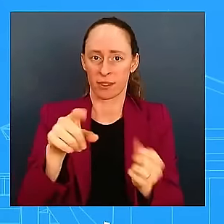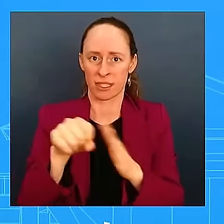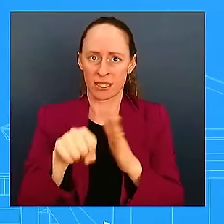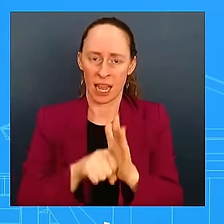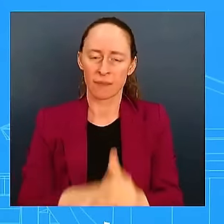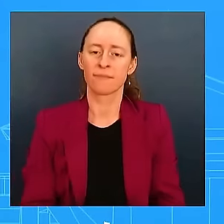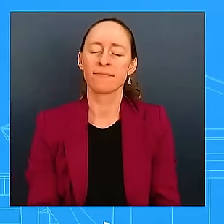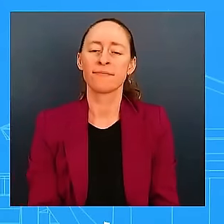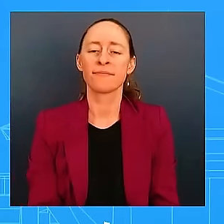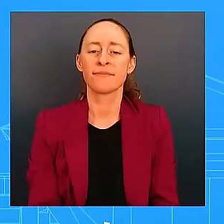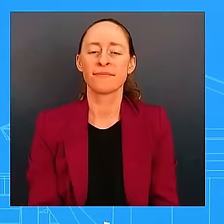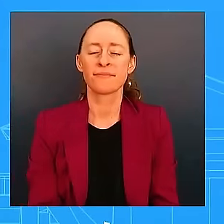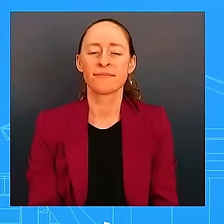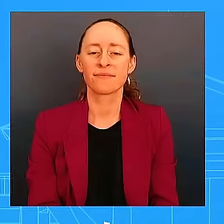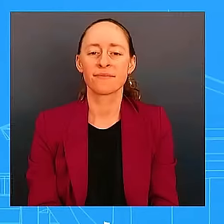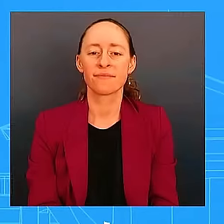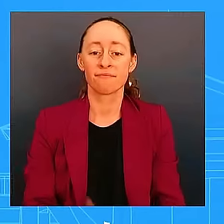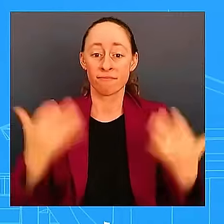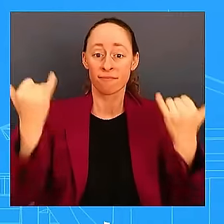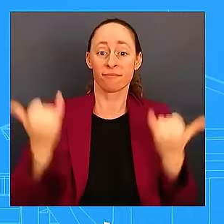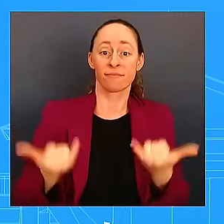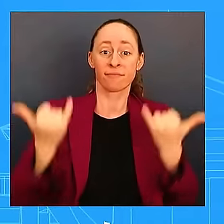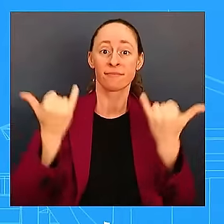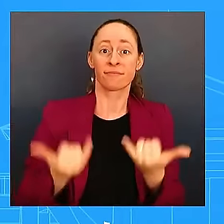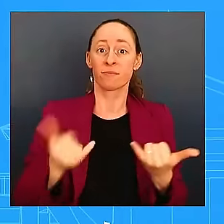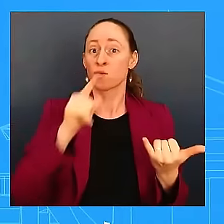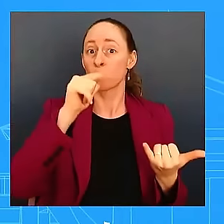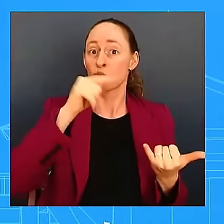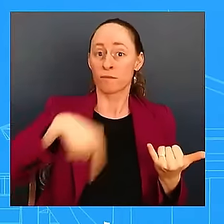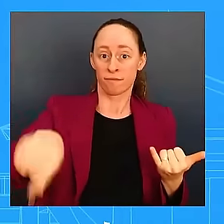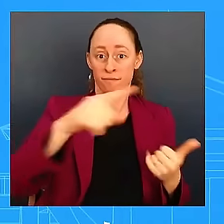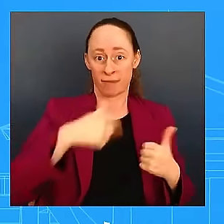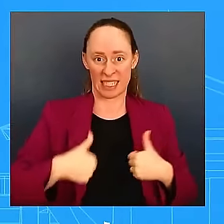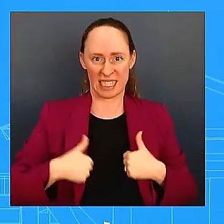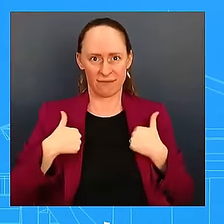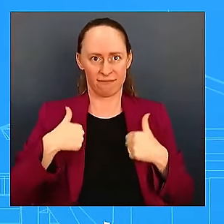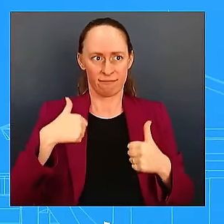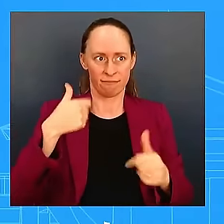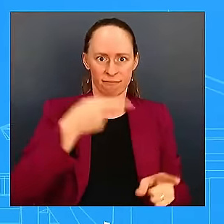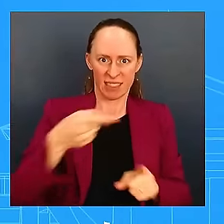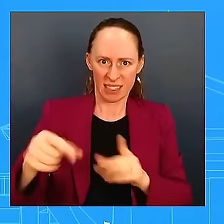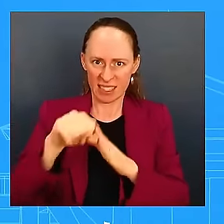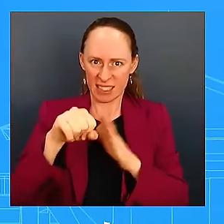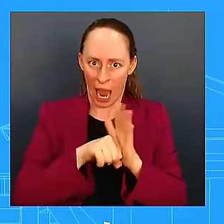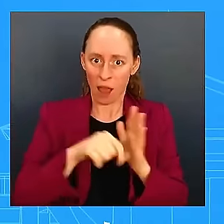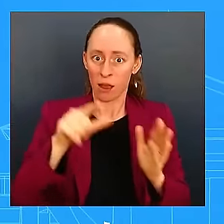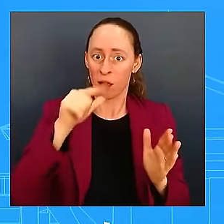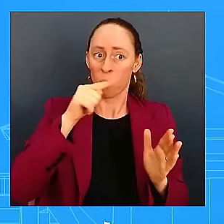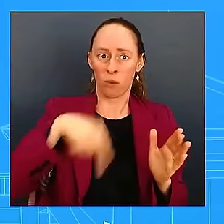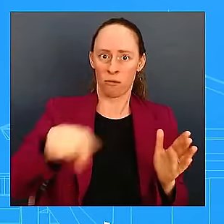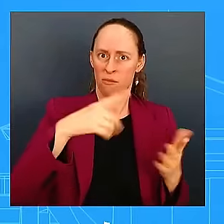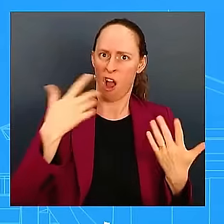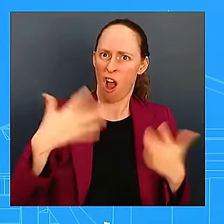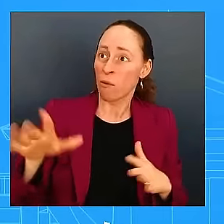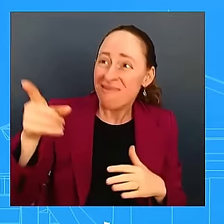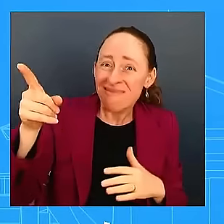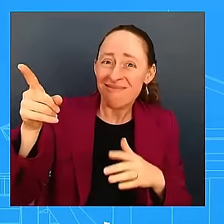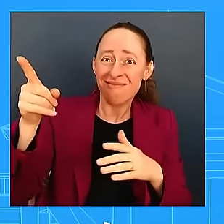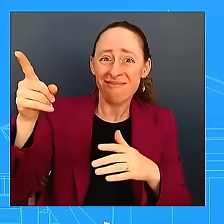especially those who have been instructed to evacuate, to heed the warnings of local officials.